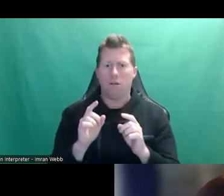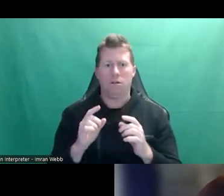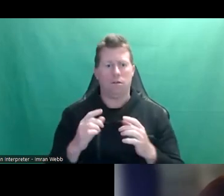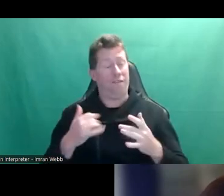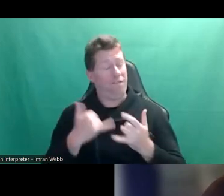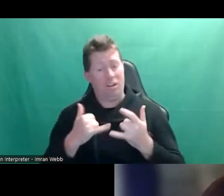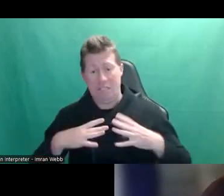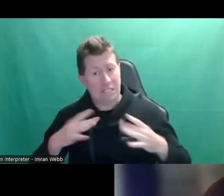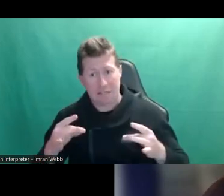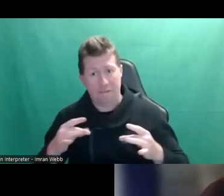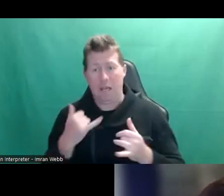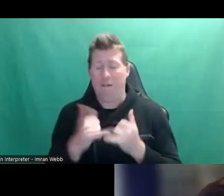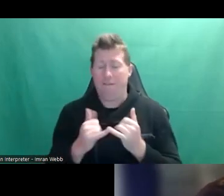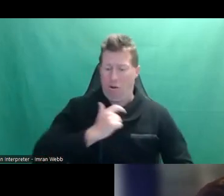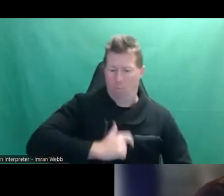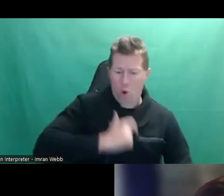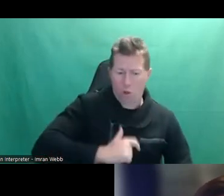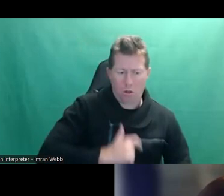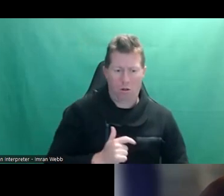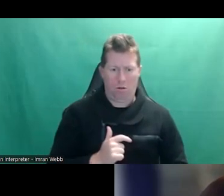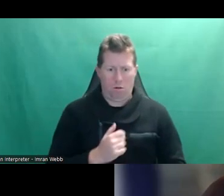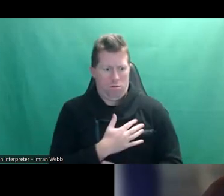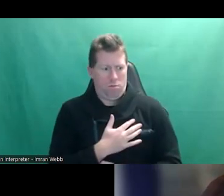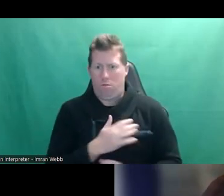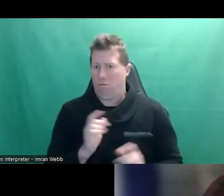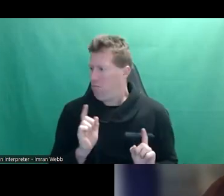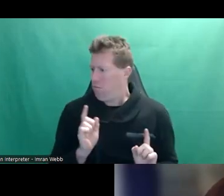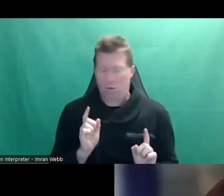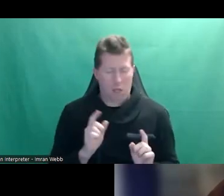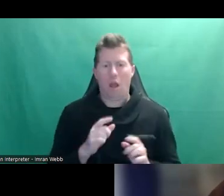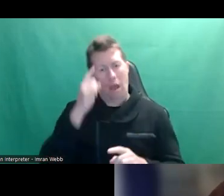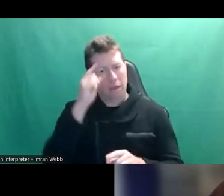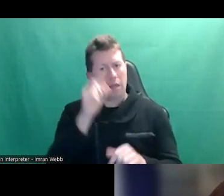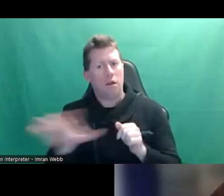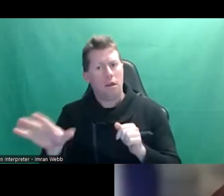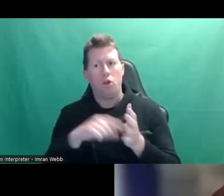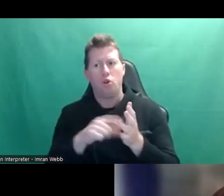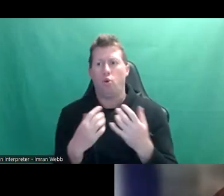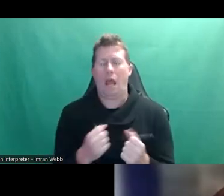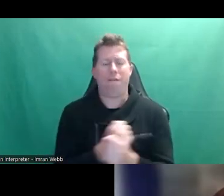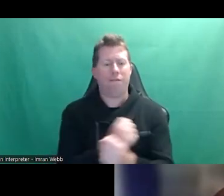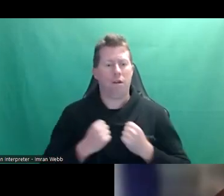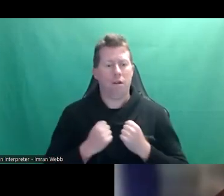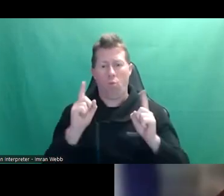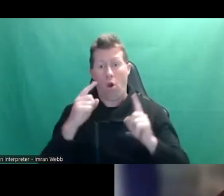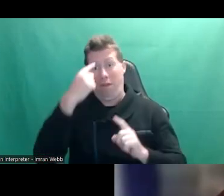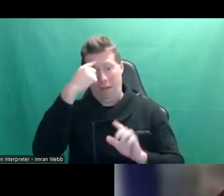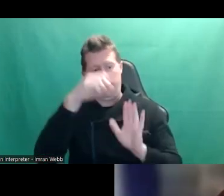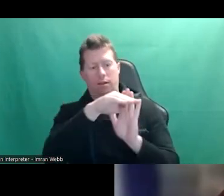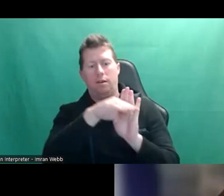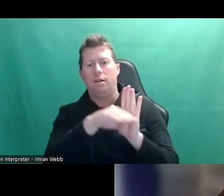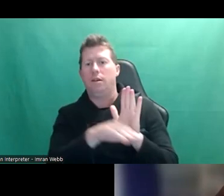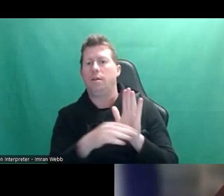personal and intimate negotiations, I think it's really good to sort of ground ourselves in what the golden rules are.